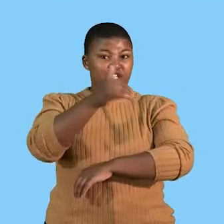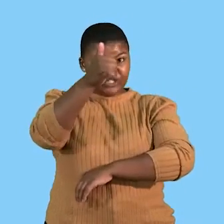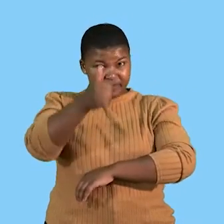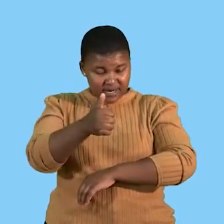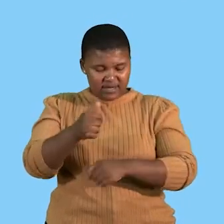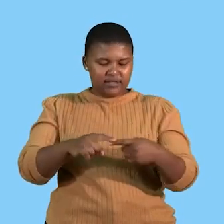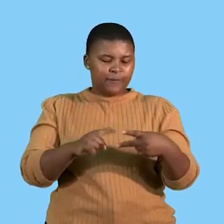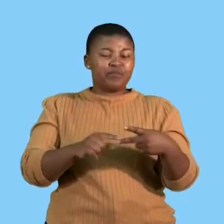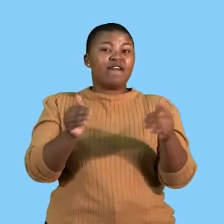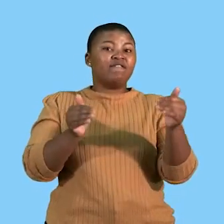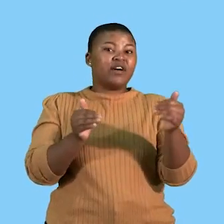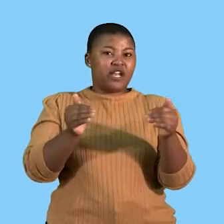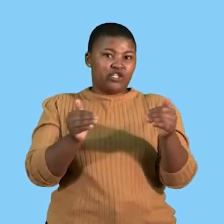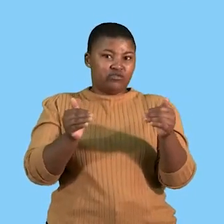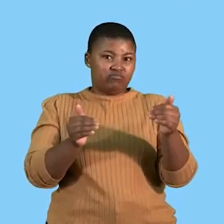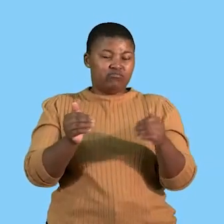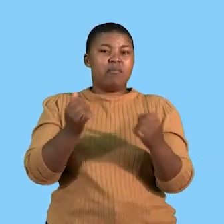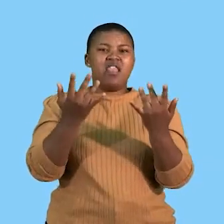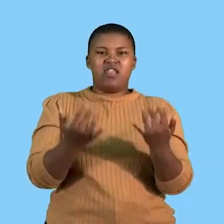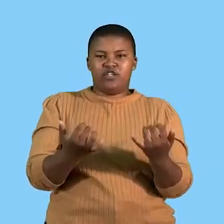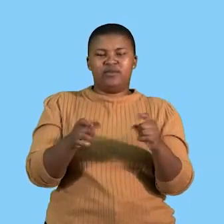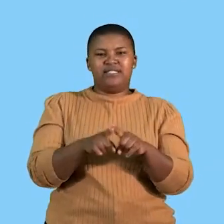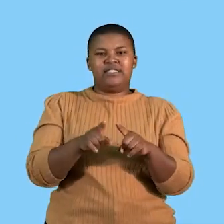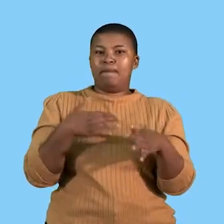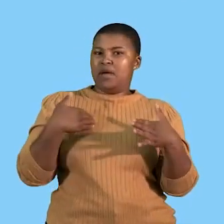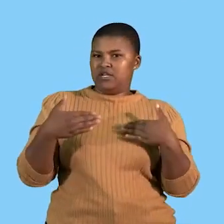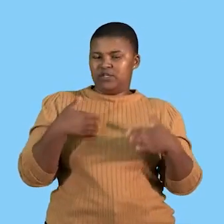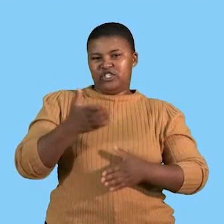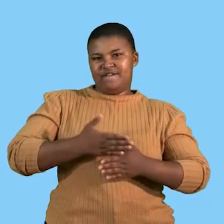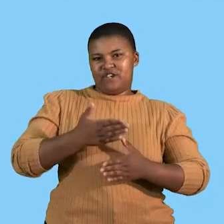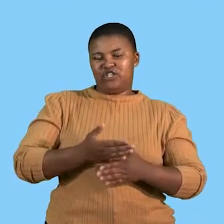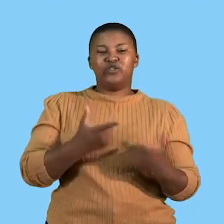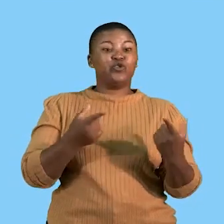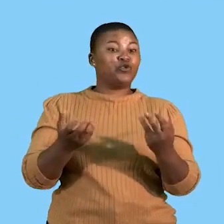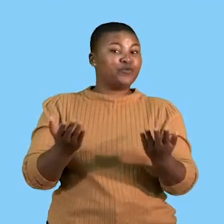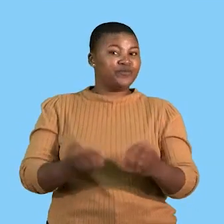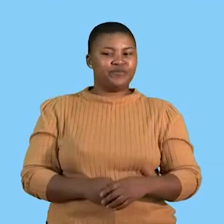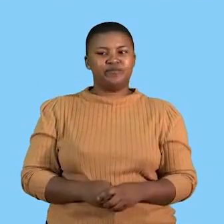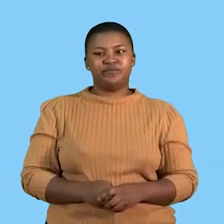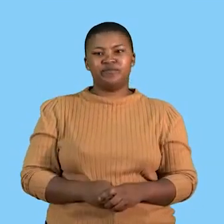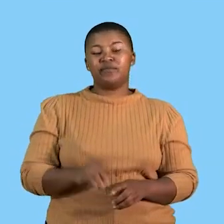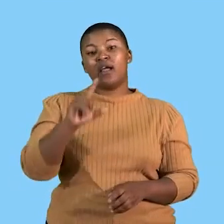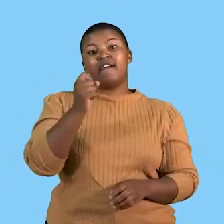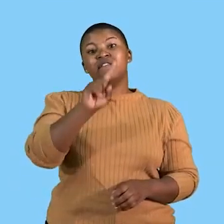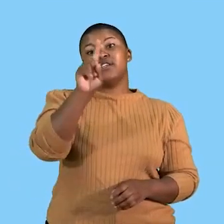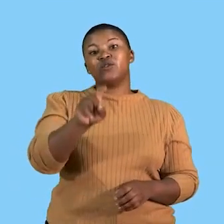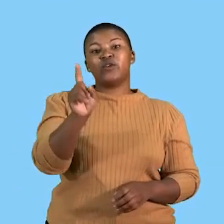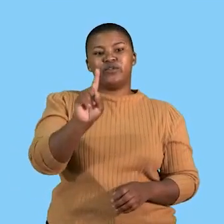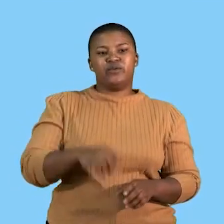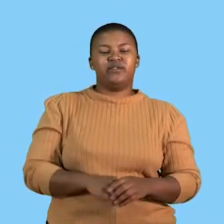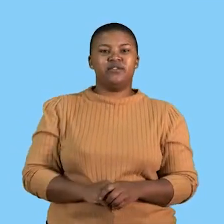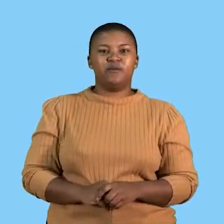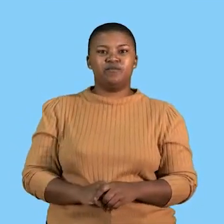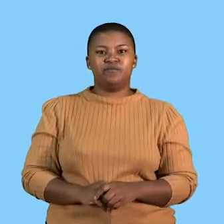financial management and of course administration business functions. So let's get started. Our first practice